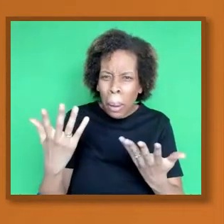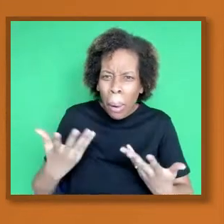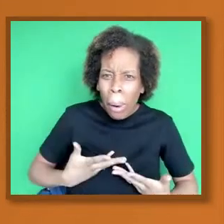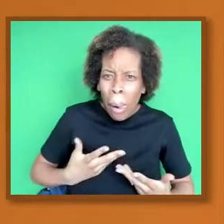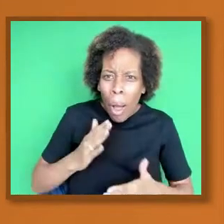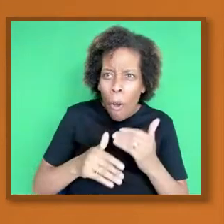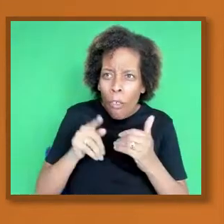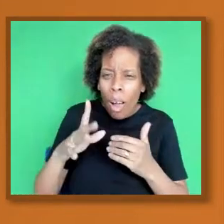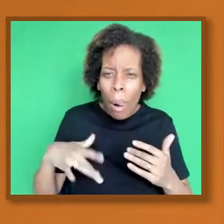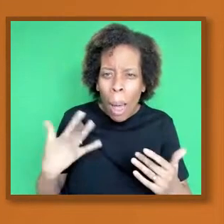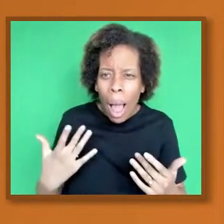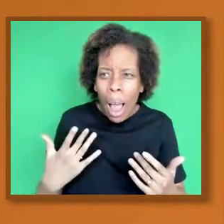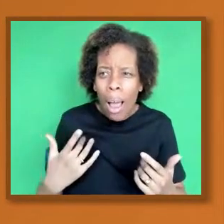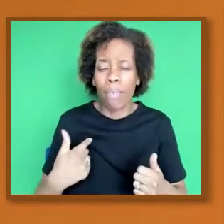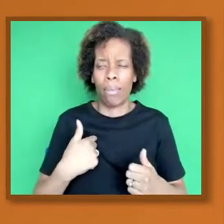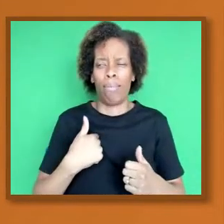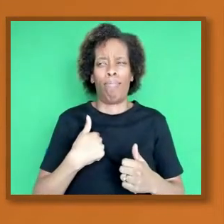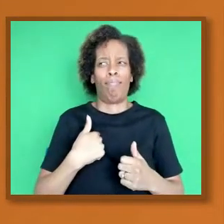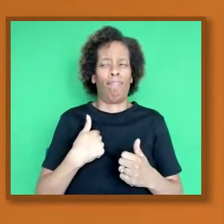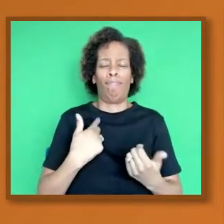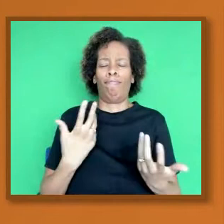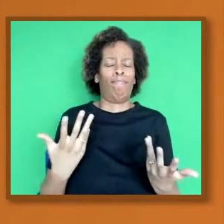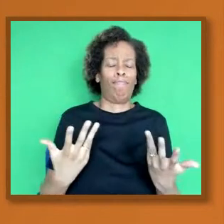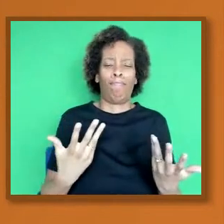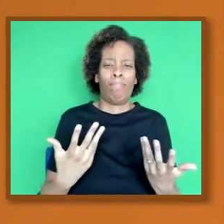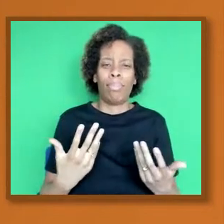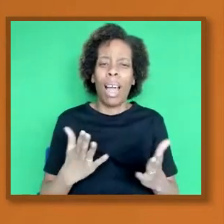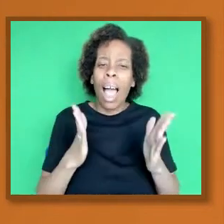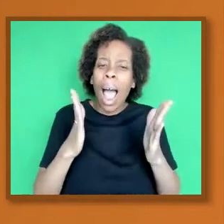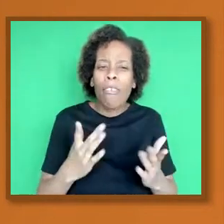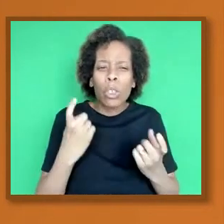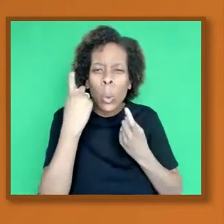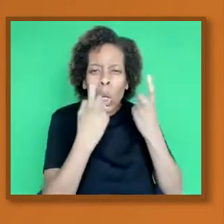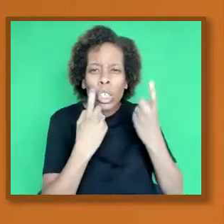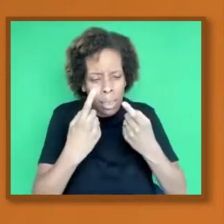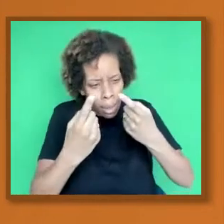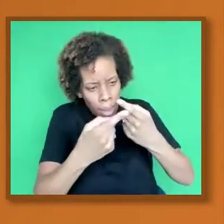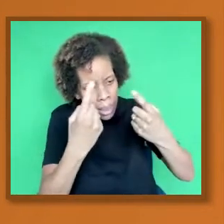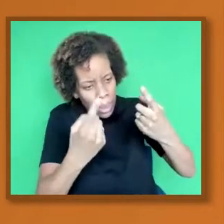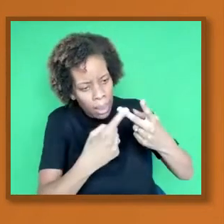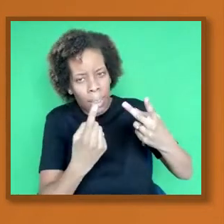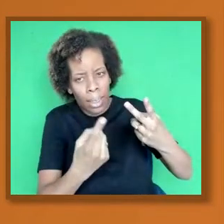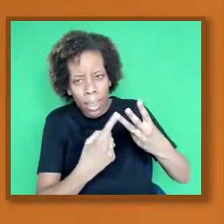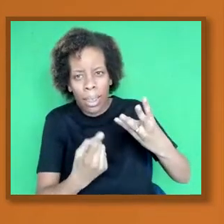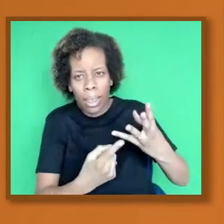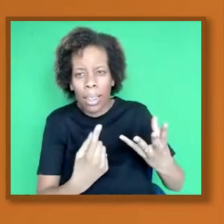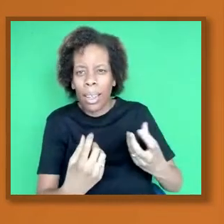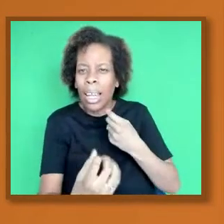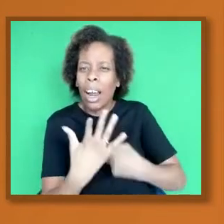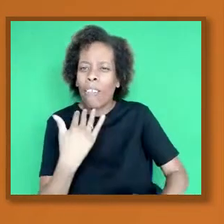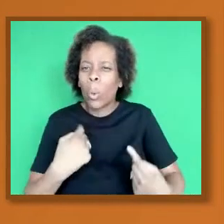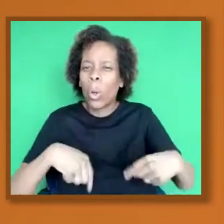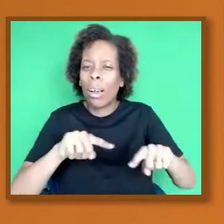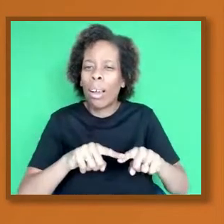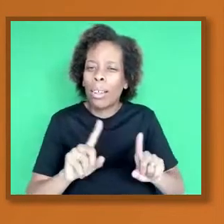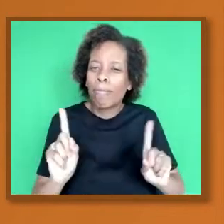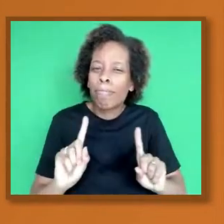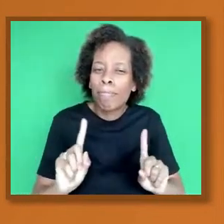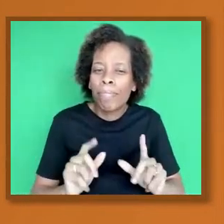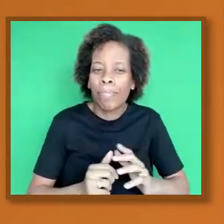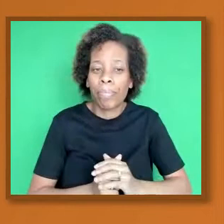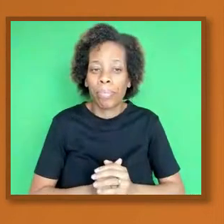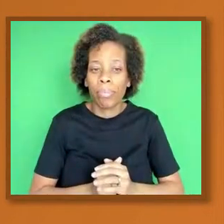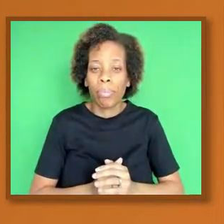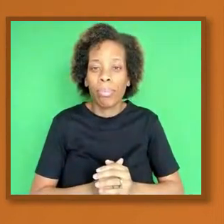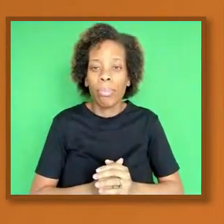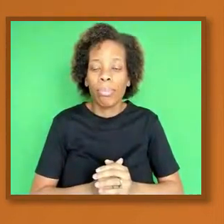We have to consider those things very carefully, if we could click to the next one, which is also I think the one of the